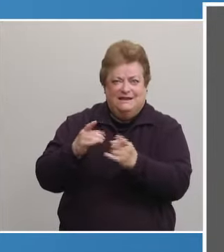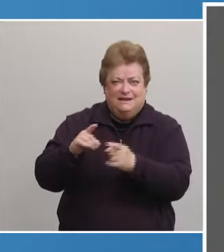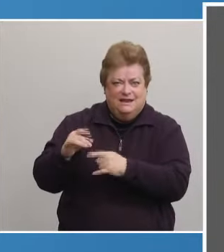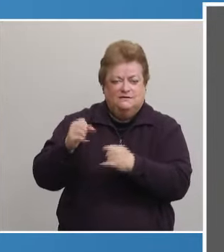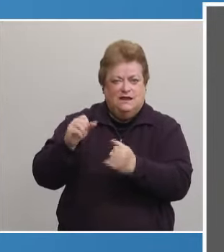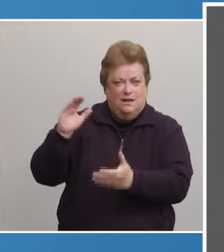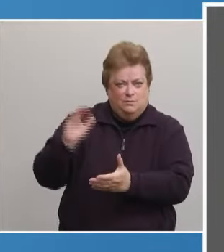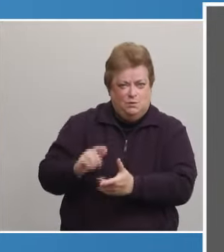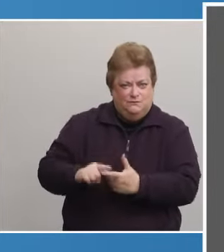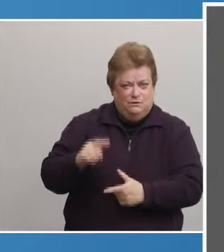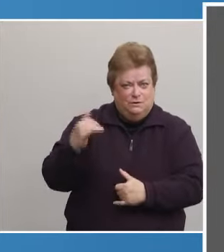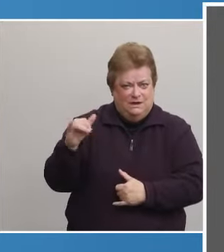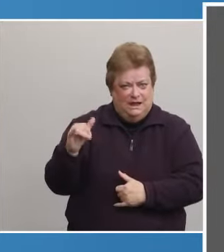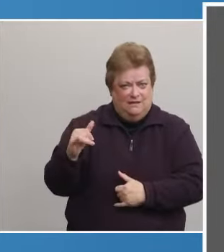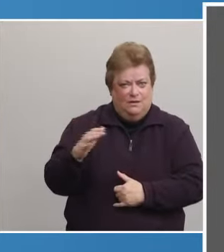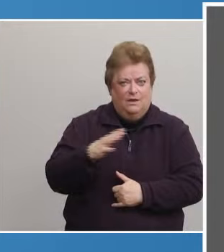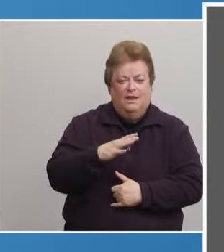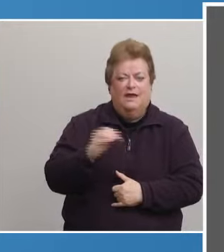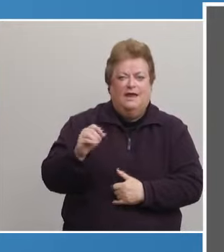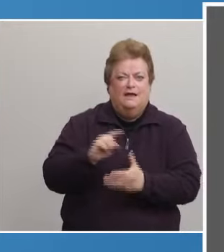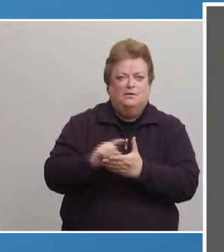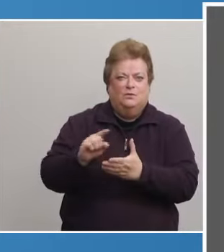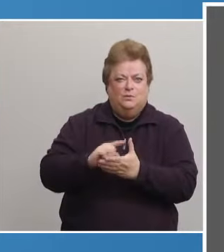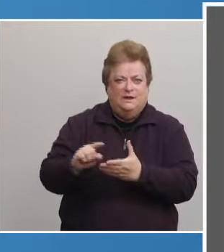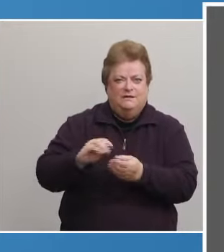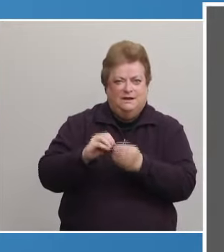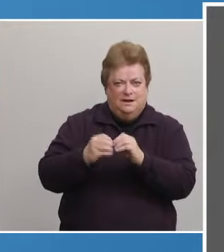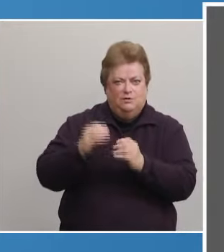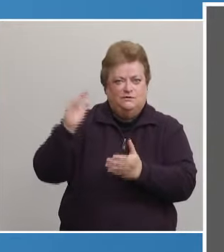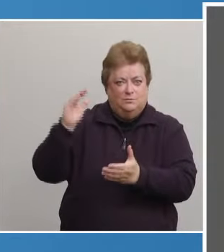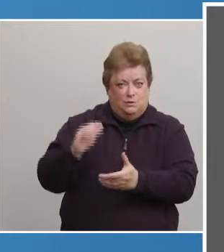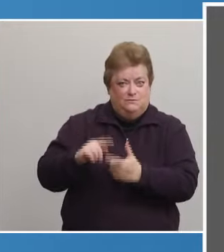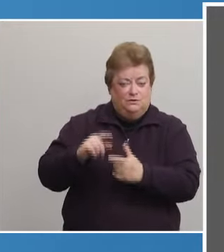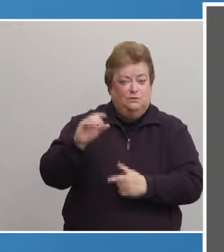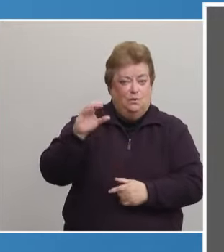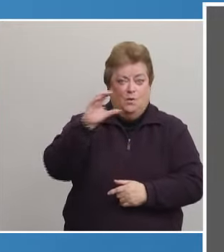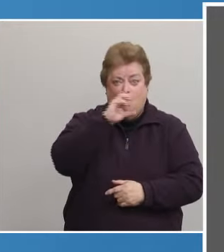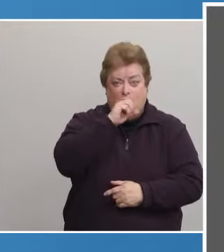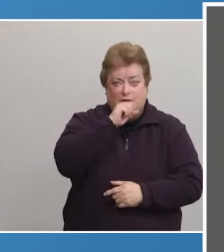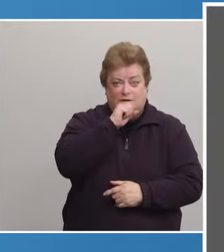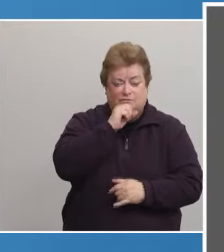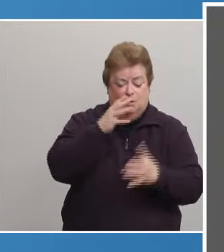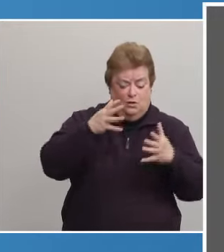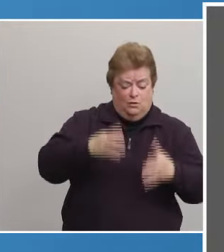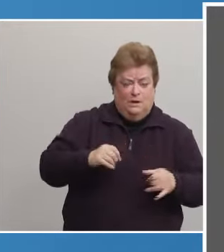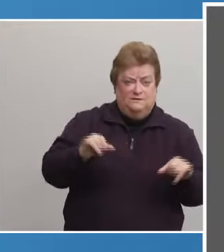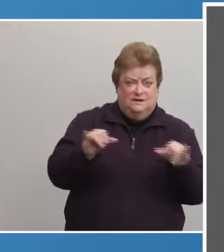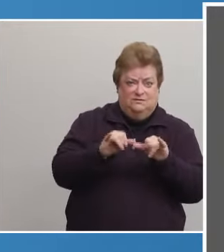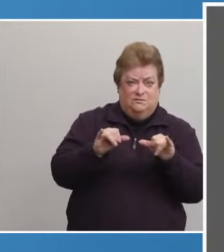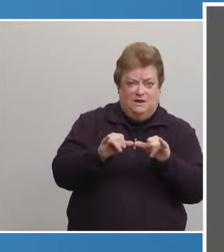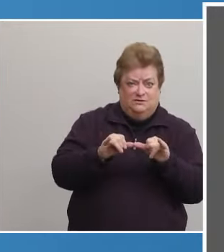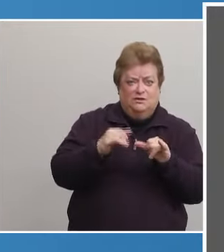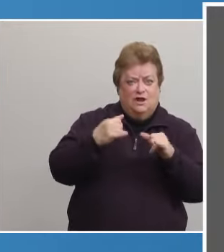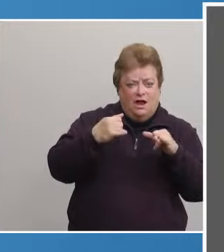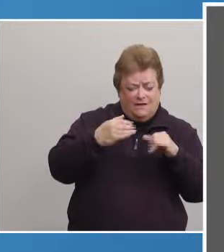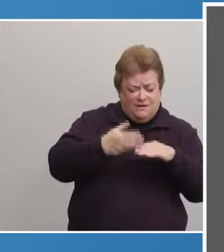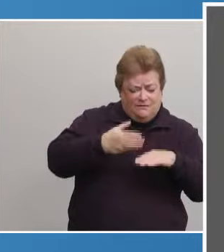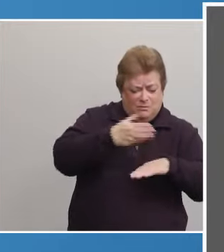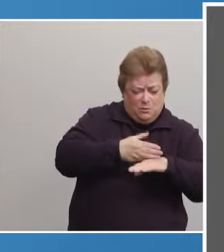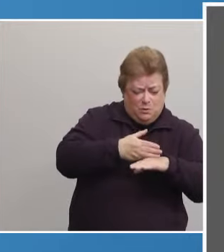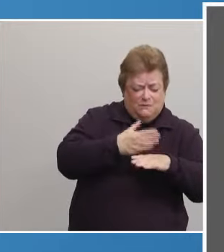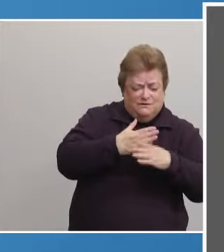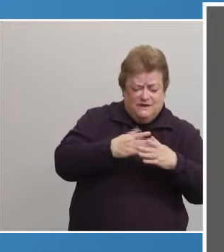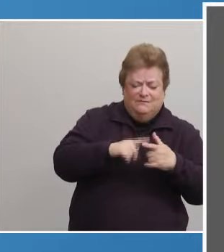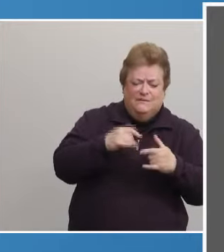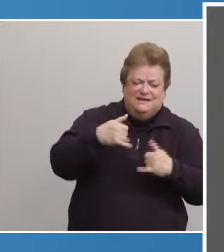ICU availability have moved further down in orange. The rest of the metrics have improved some, but still remain in red.